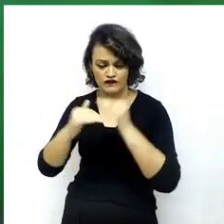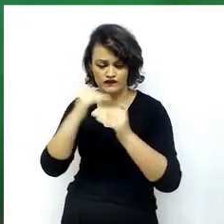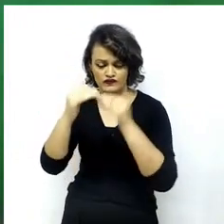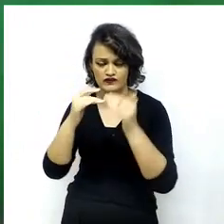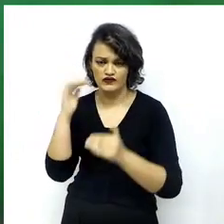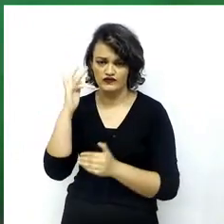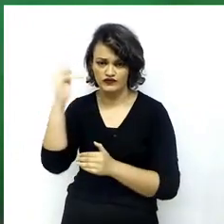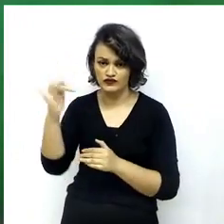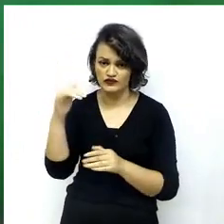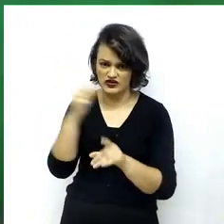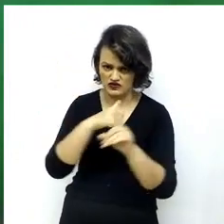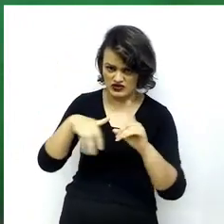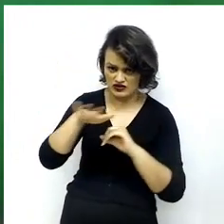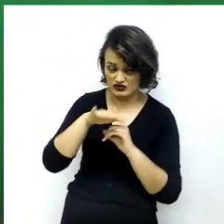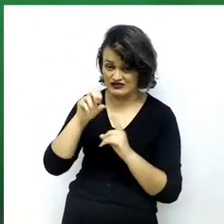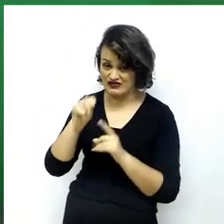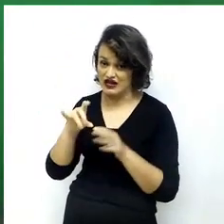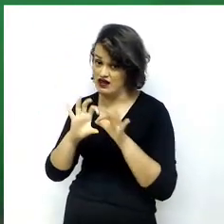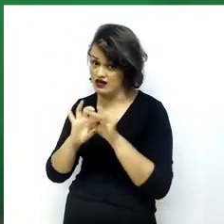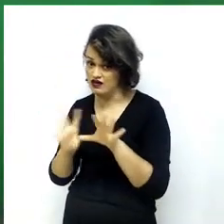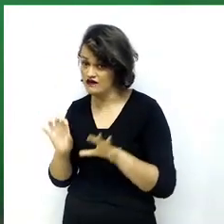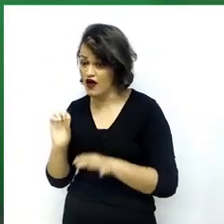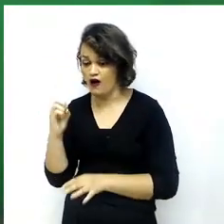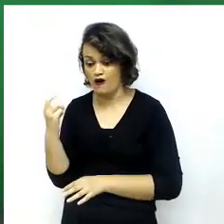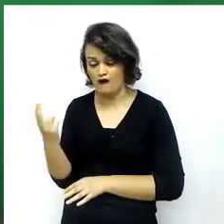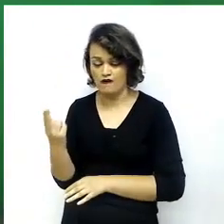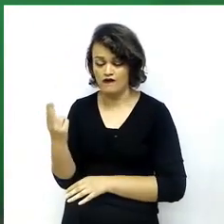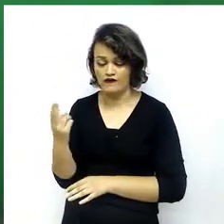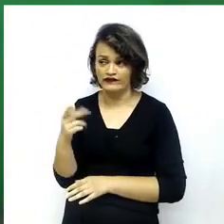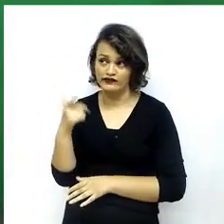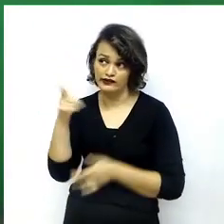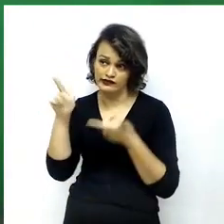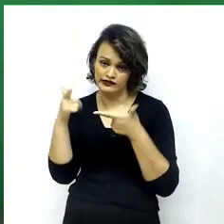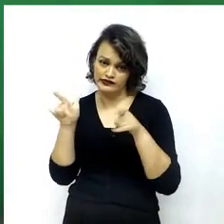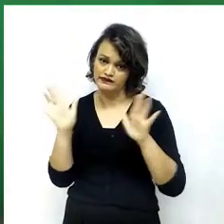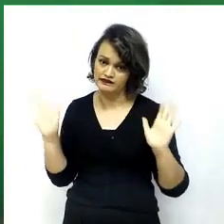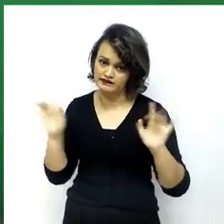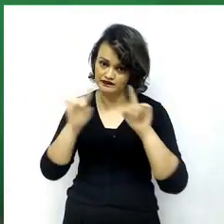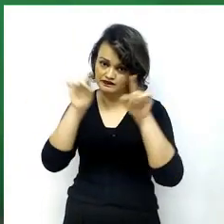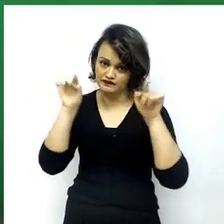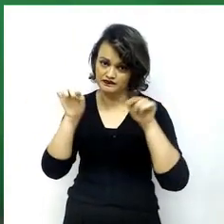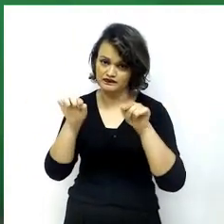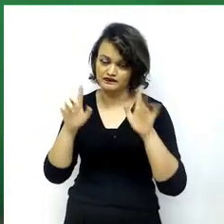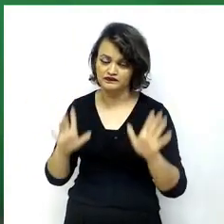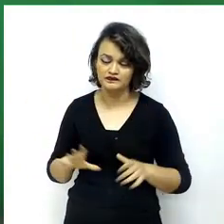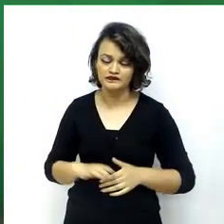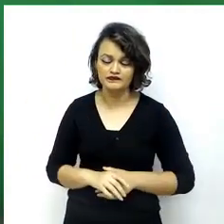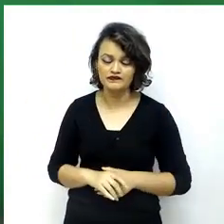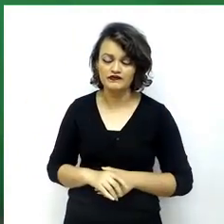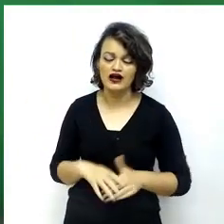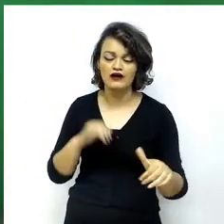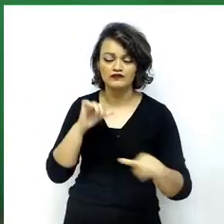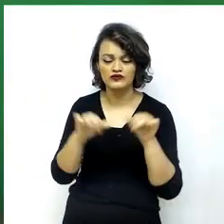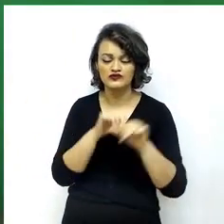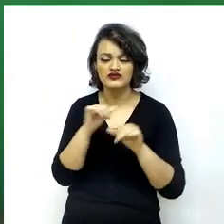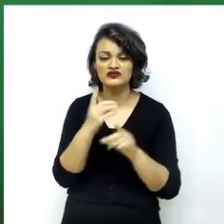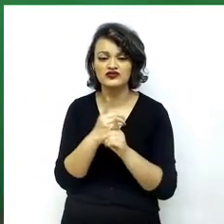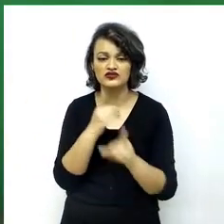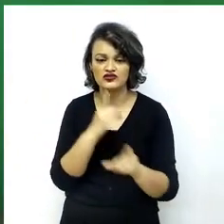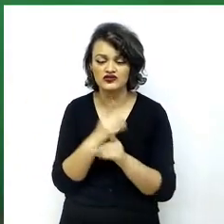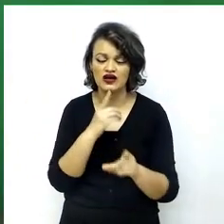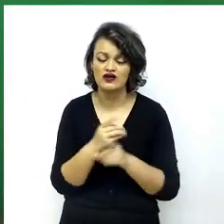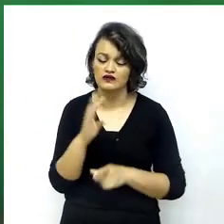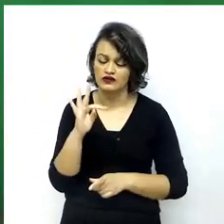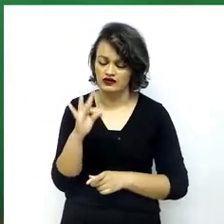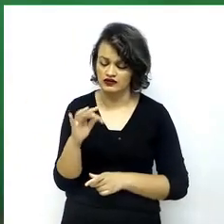whether they will be or to other options. The digital transformation and